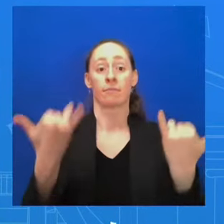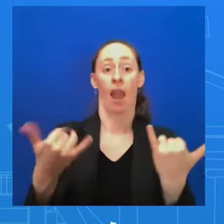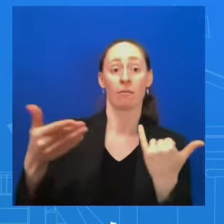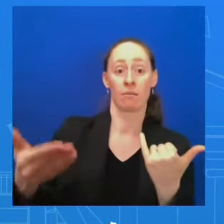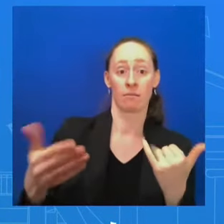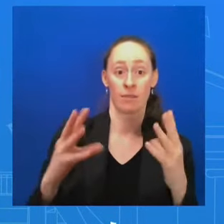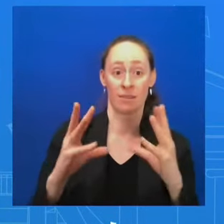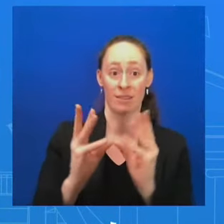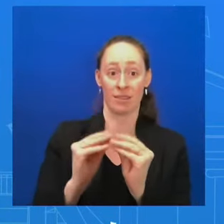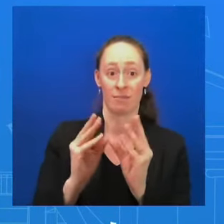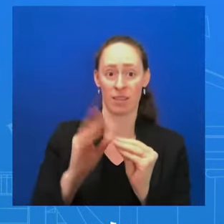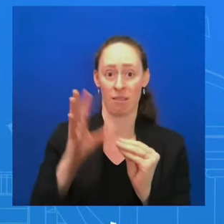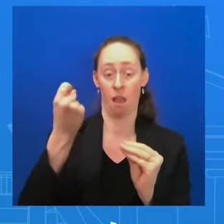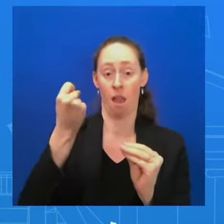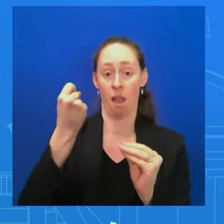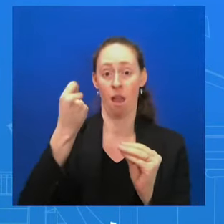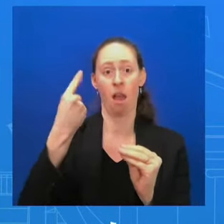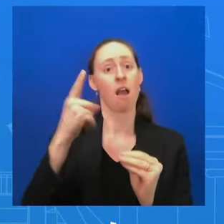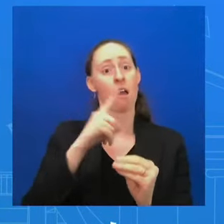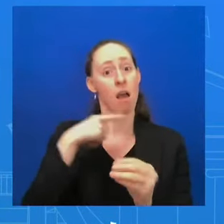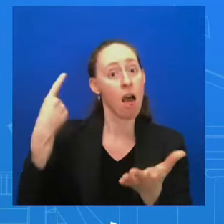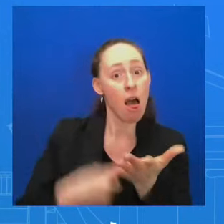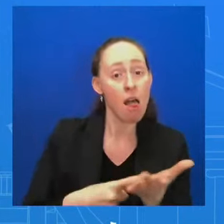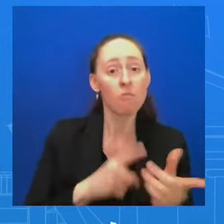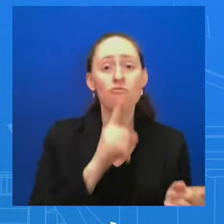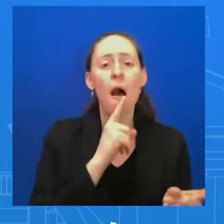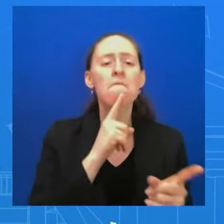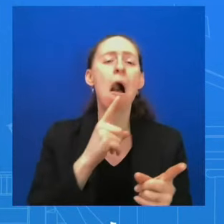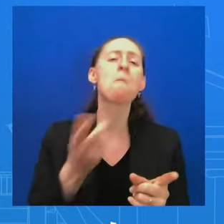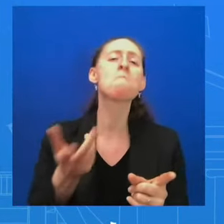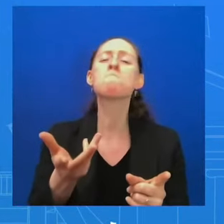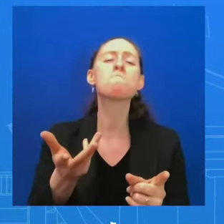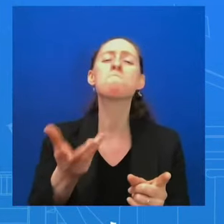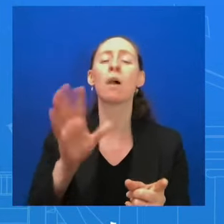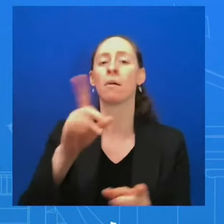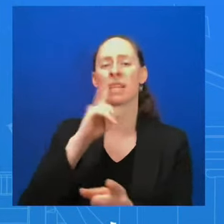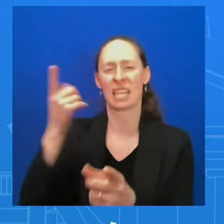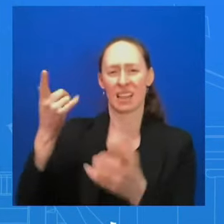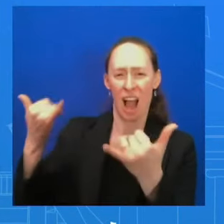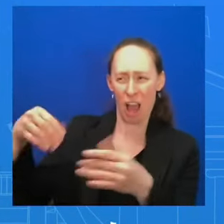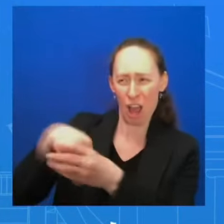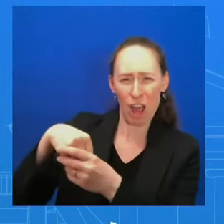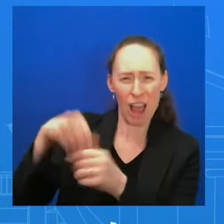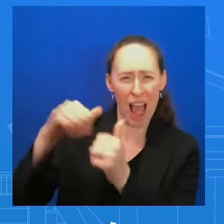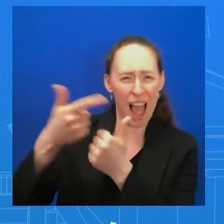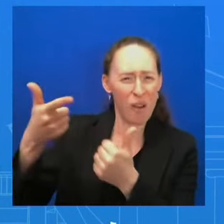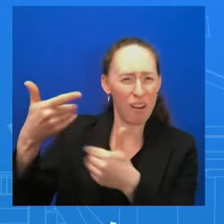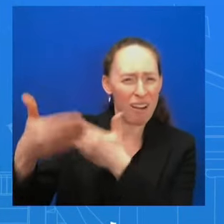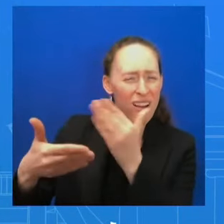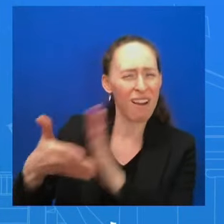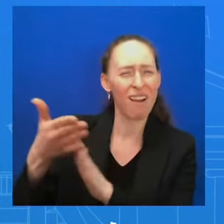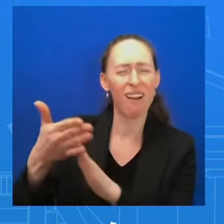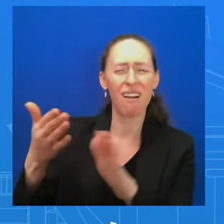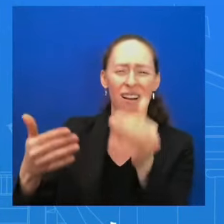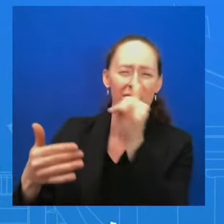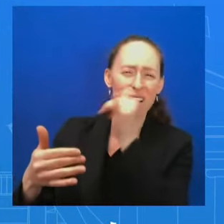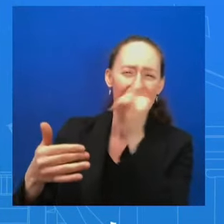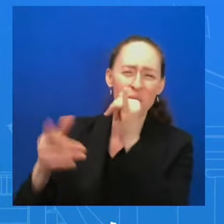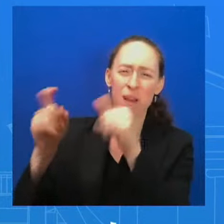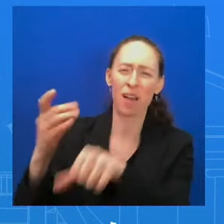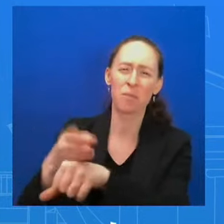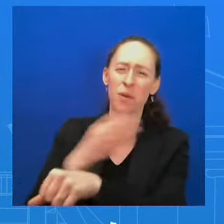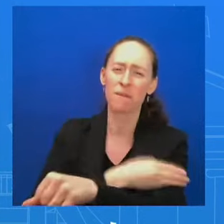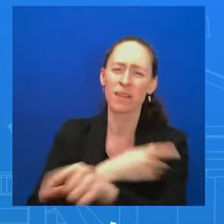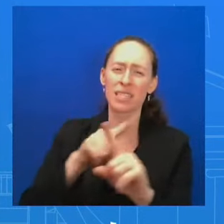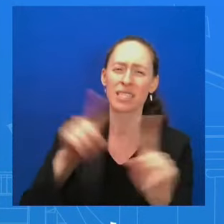situation and changes we need to see. But we look forward to having another conversation with Israeli counterparts in